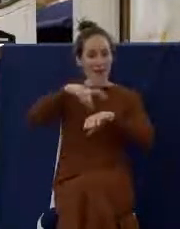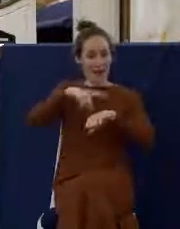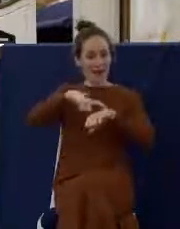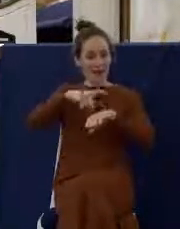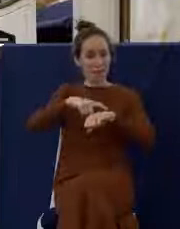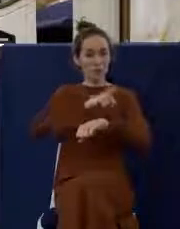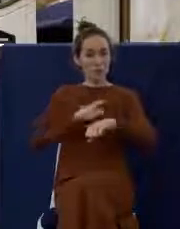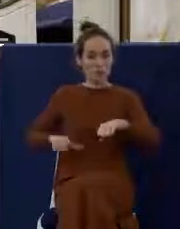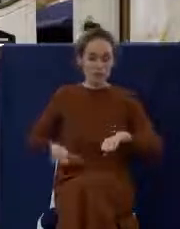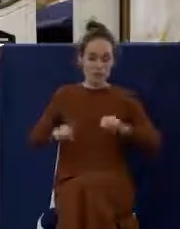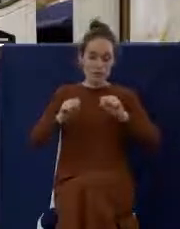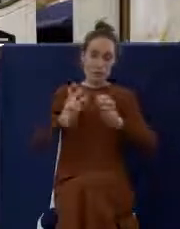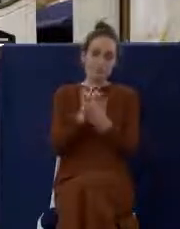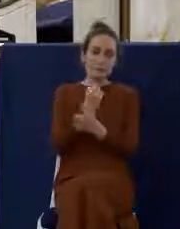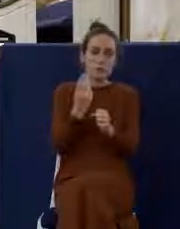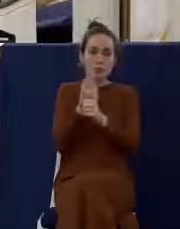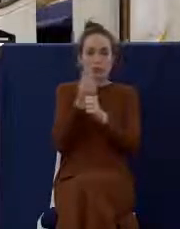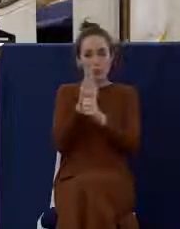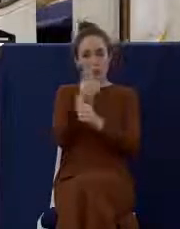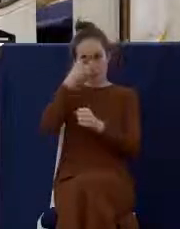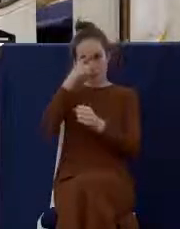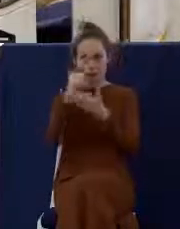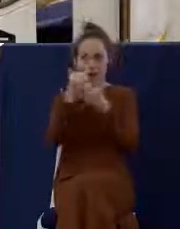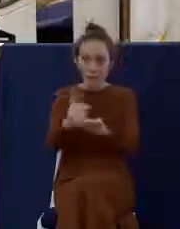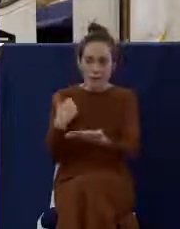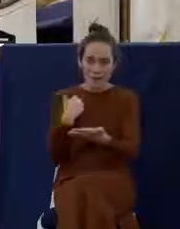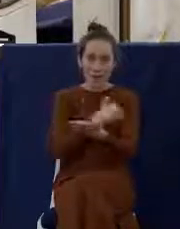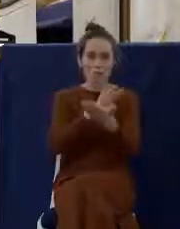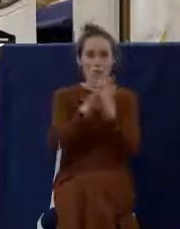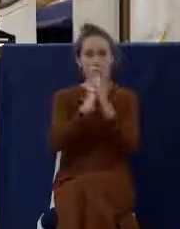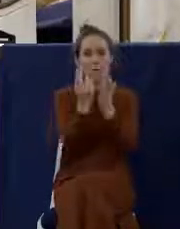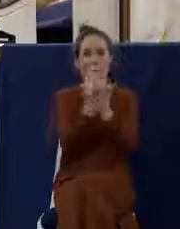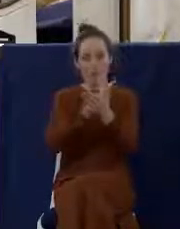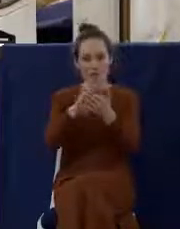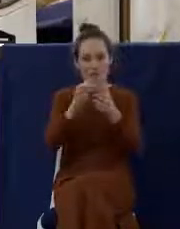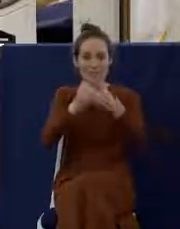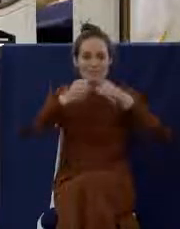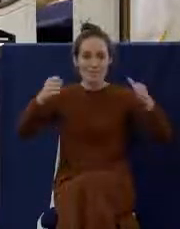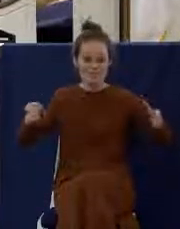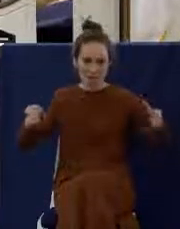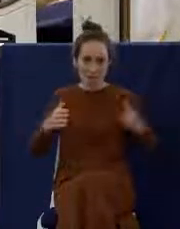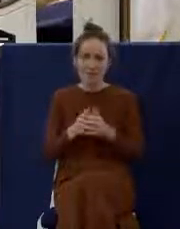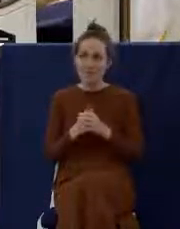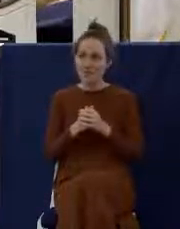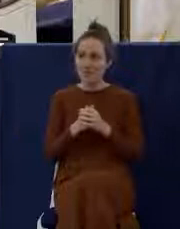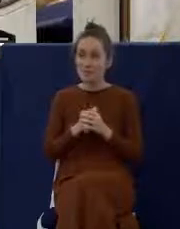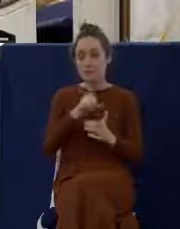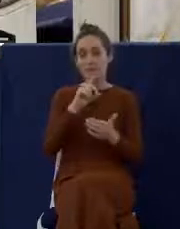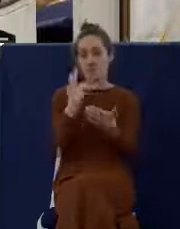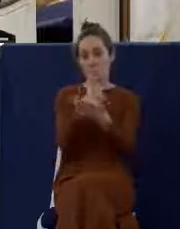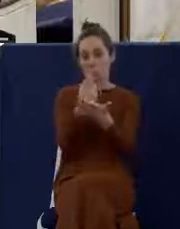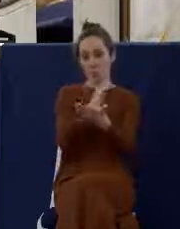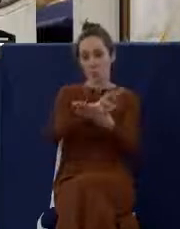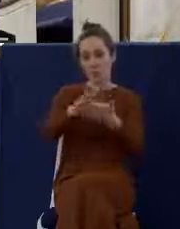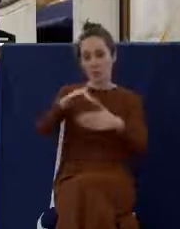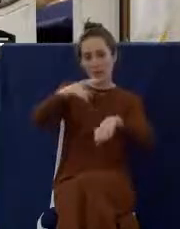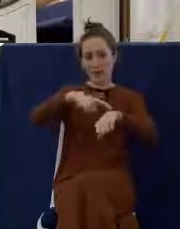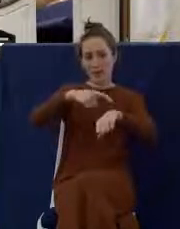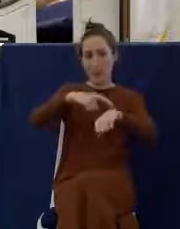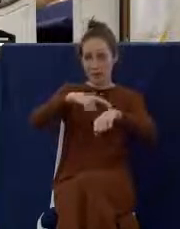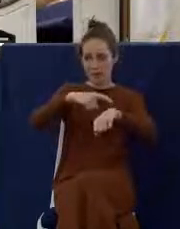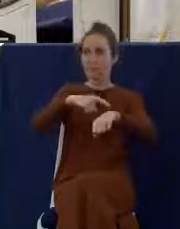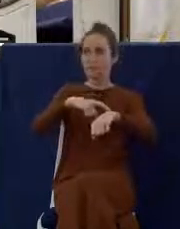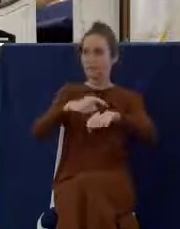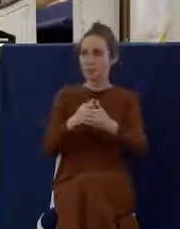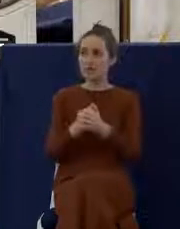our life to help us in this process of sanctification. And so it's a holy time. In fact,